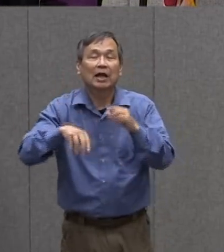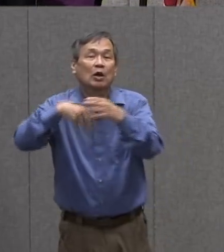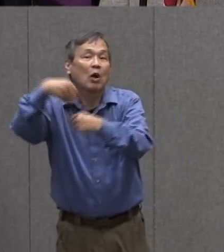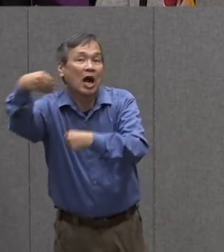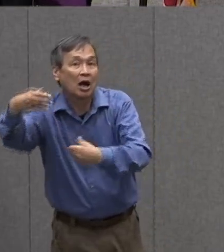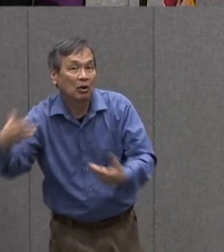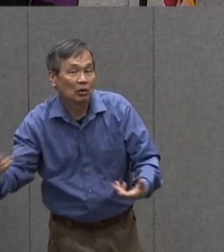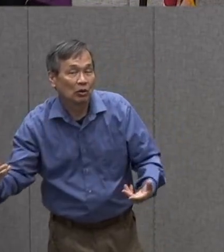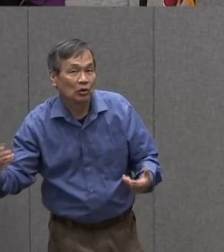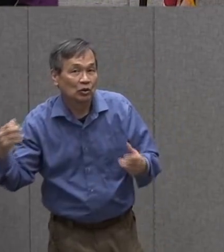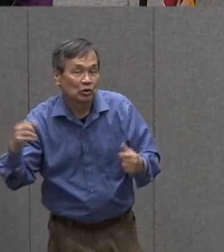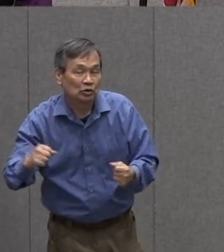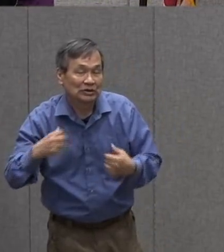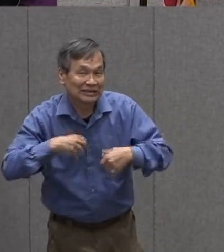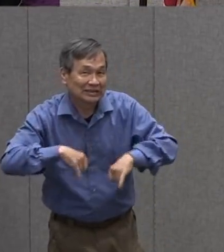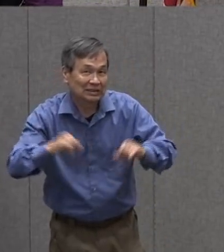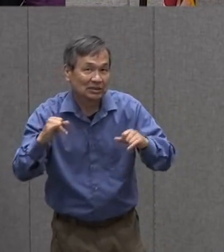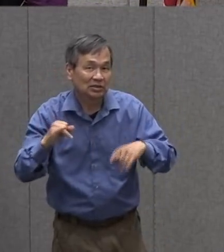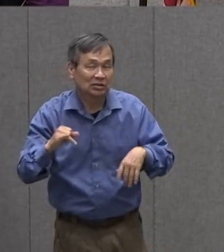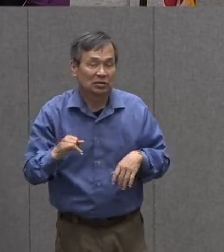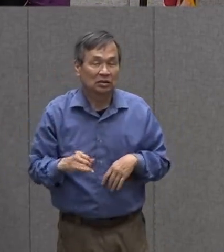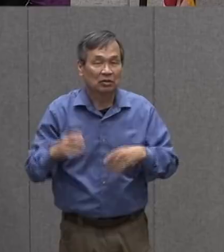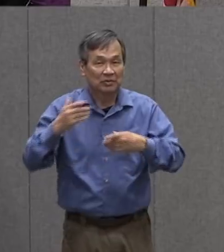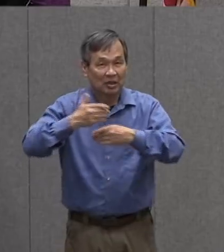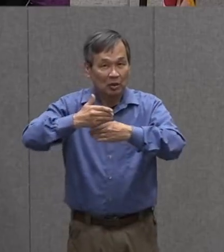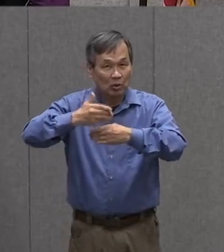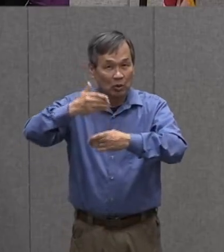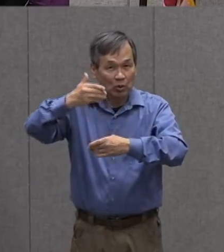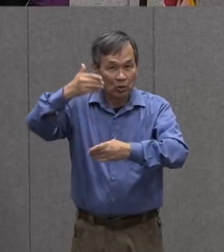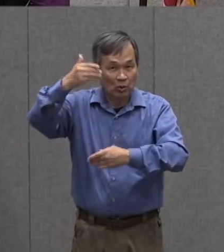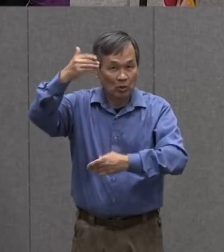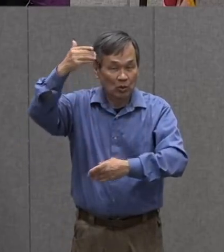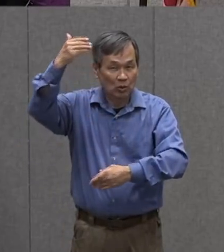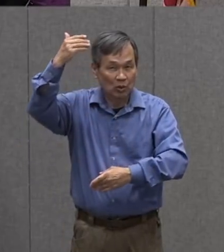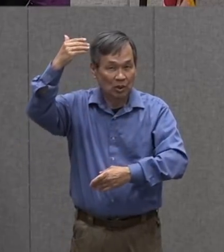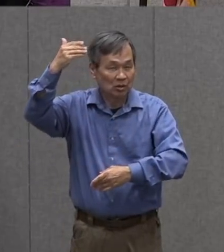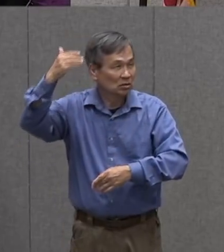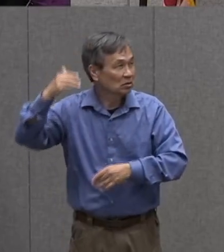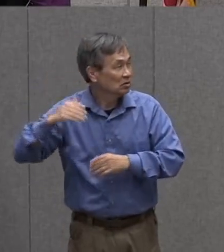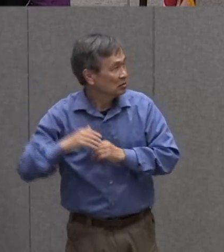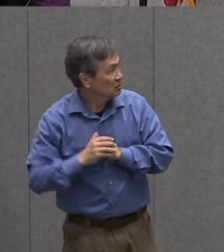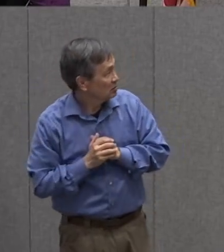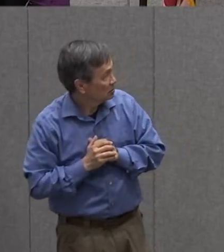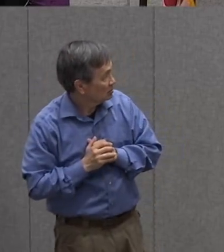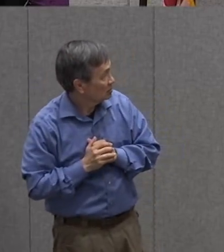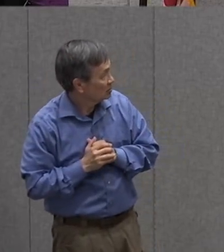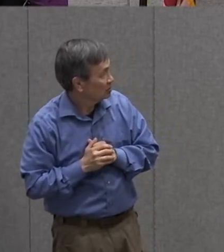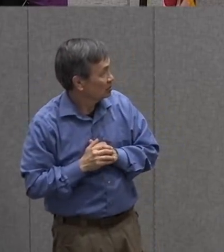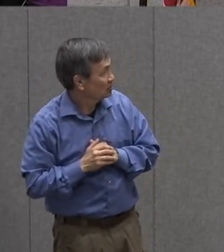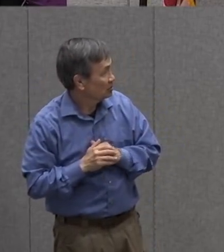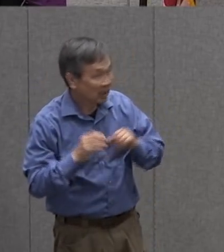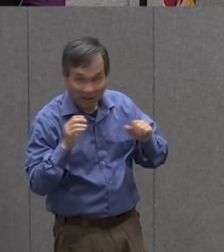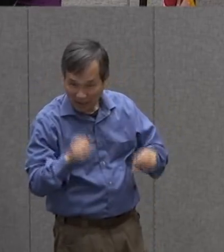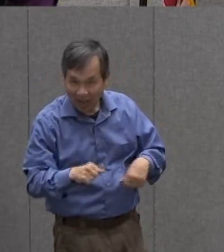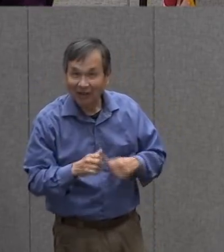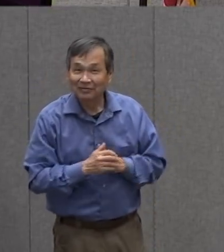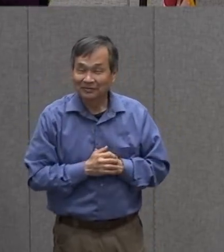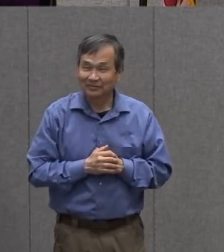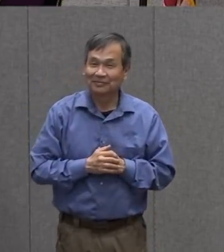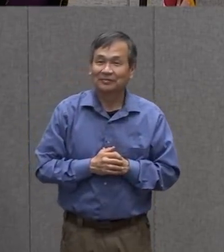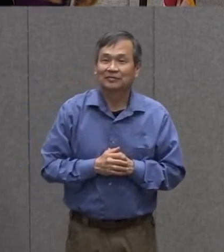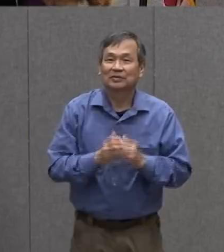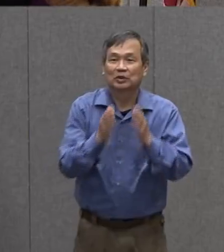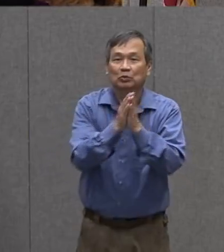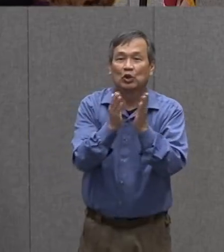we can still open the window and observe with our ears this